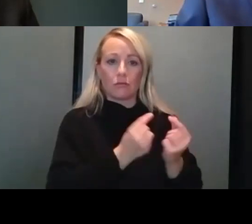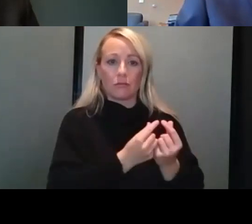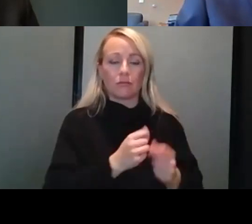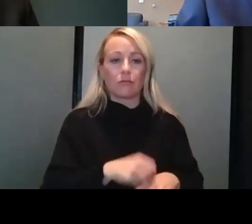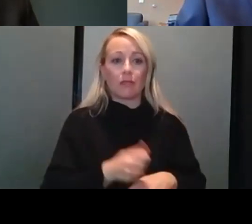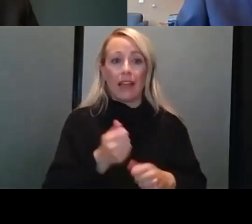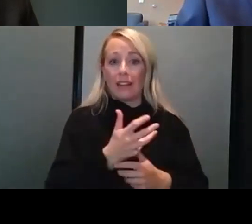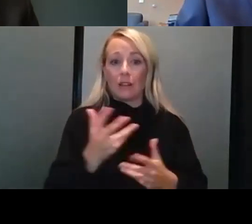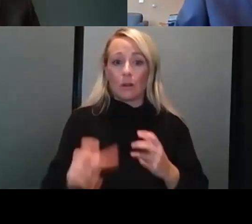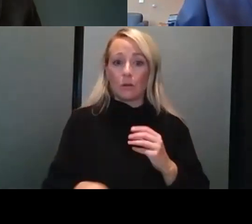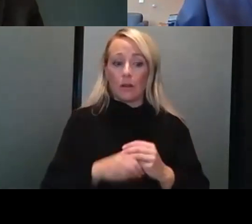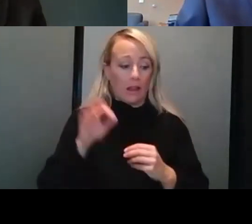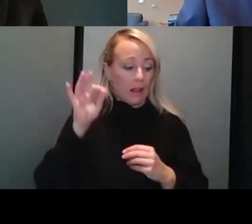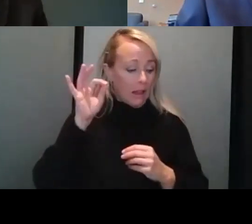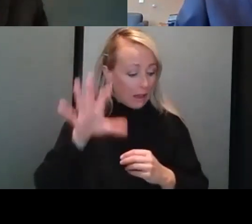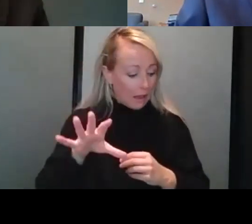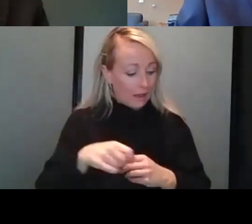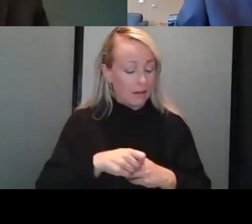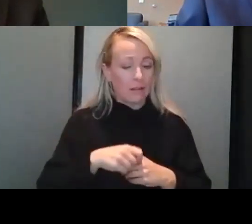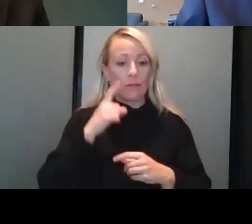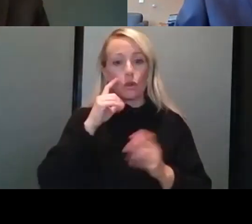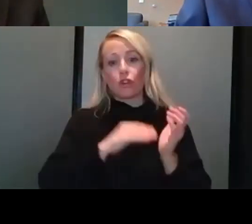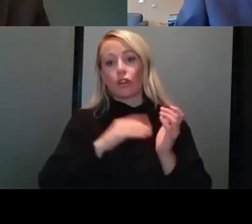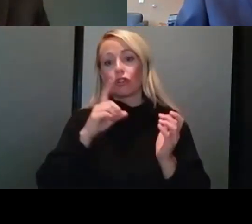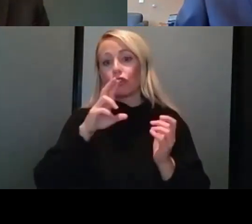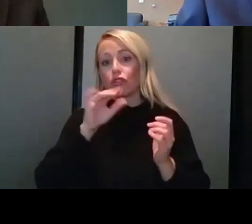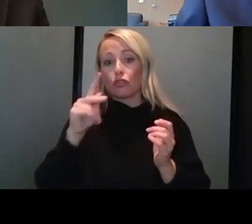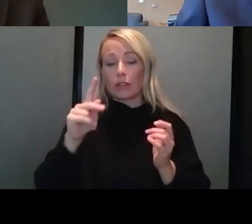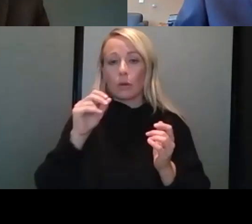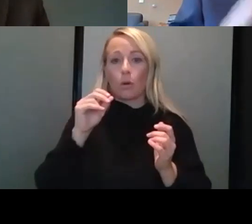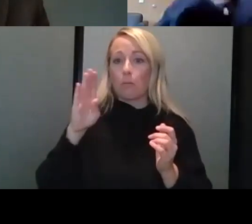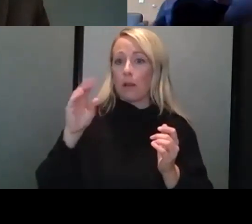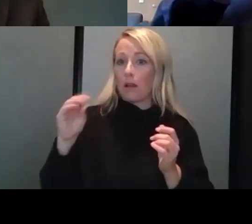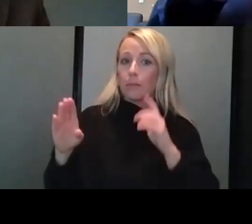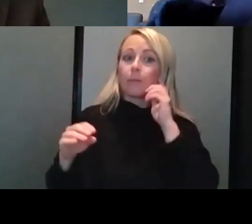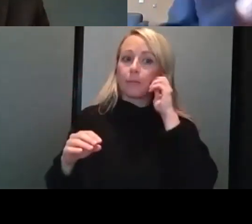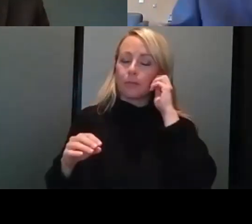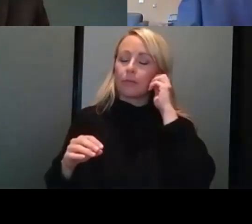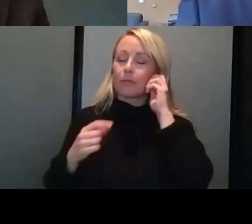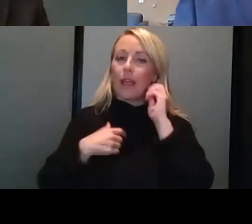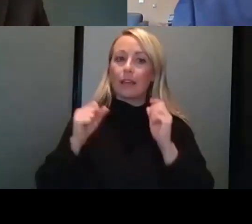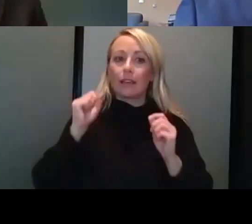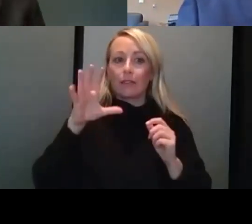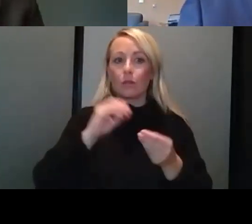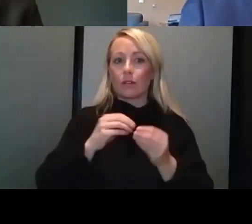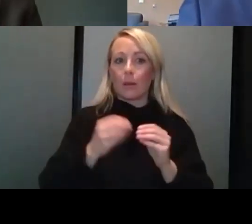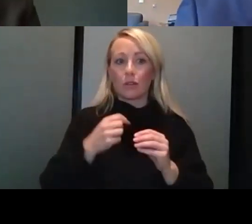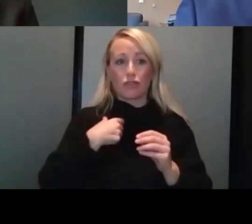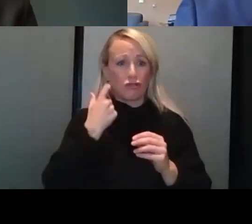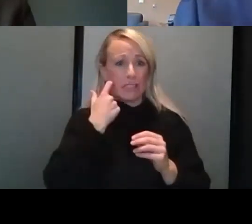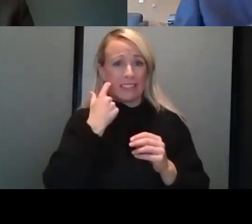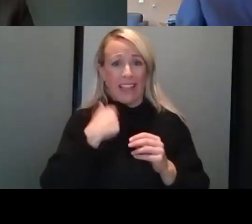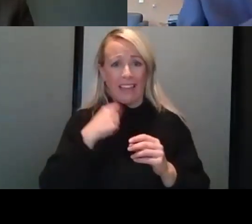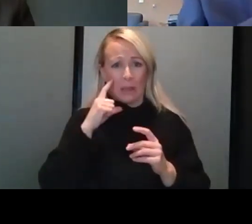Anything you'd like to add from UnityPoint, either Dr. Durek or Bob? So I can give you the numbers. Until very recently, it was almost